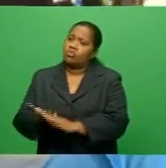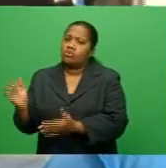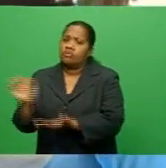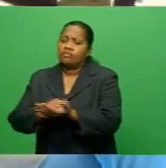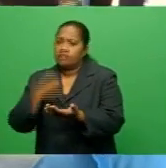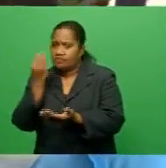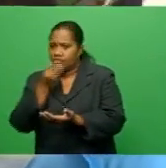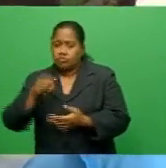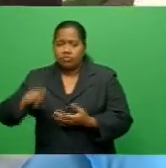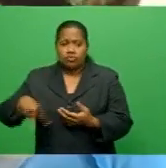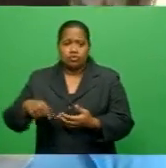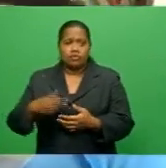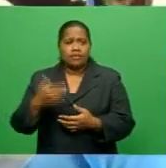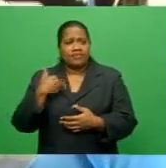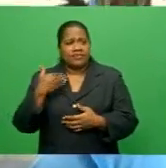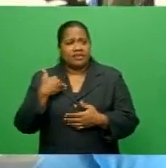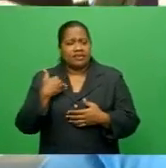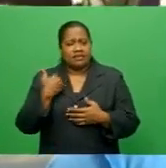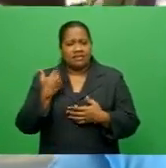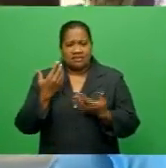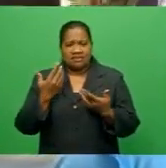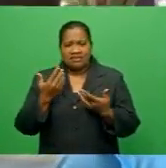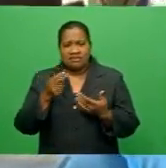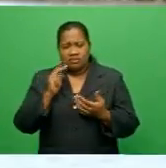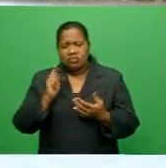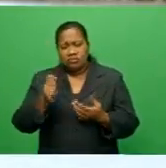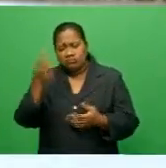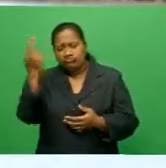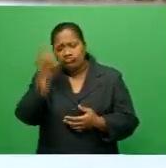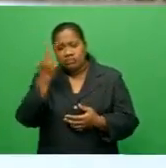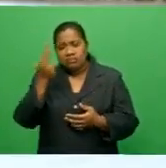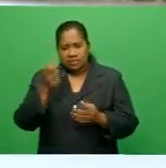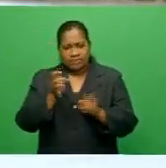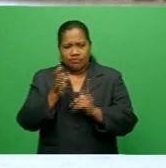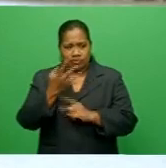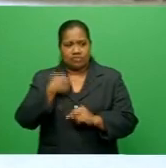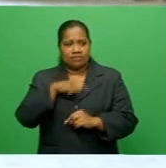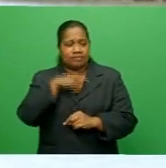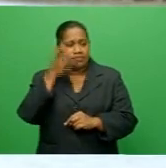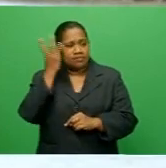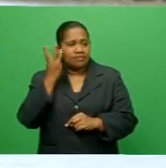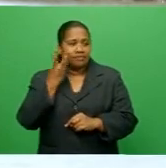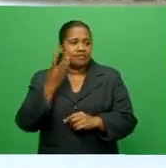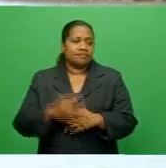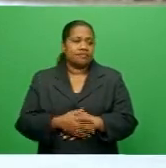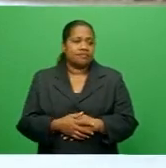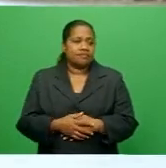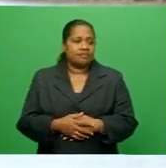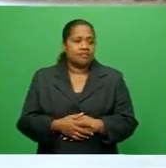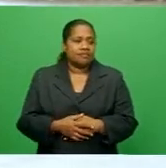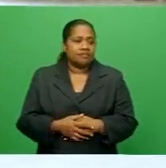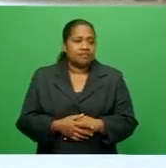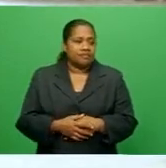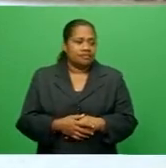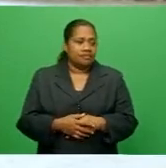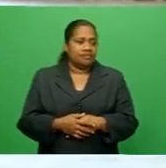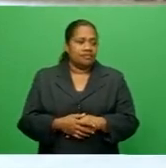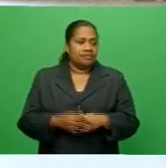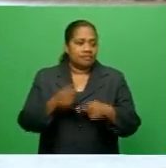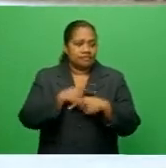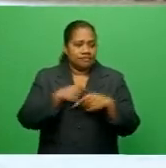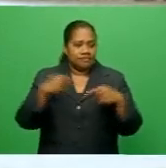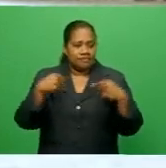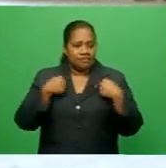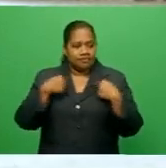Our health hygiene is also at risk, especially us women. We know that we are at risk, our family,